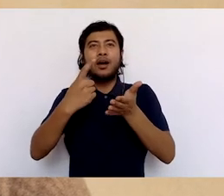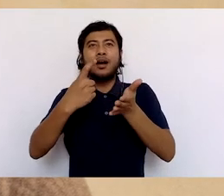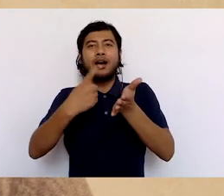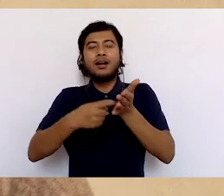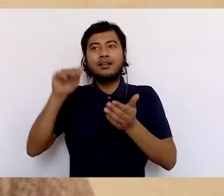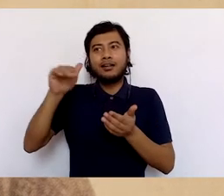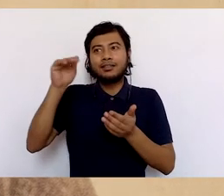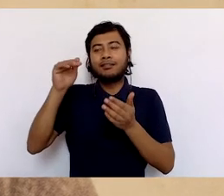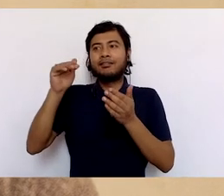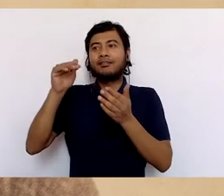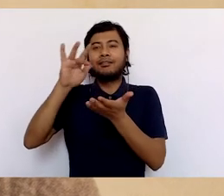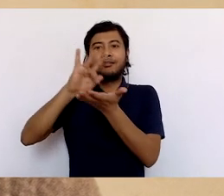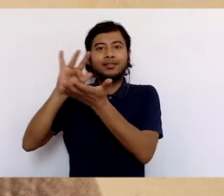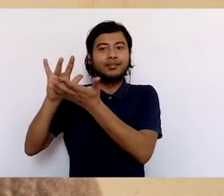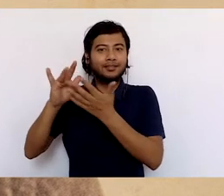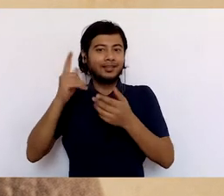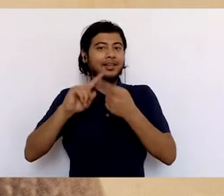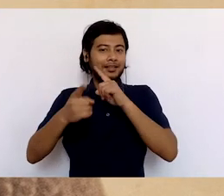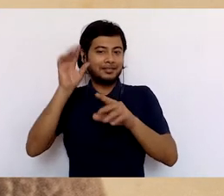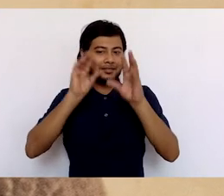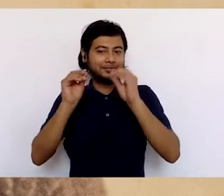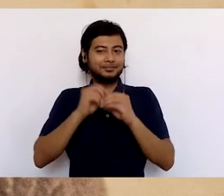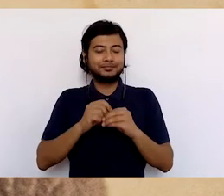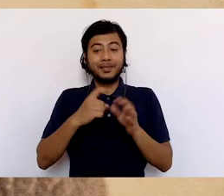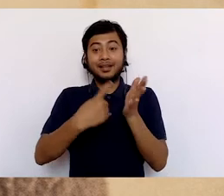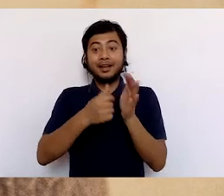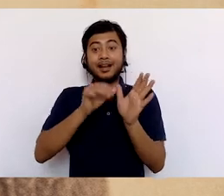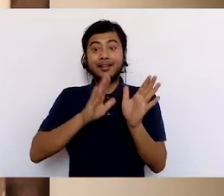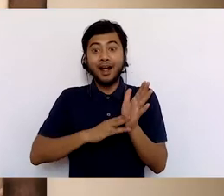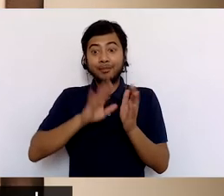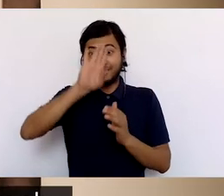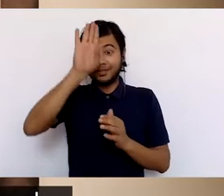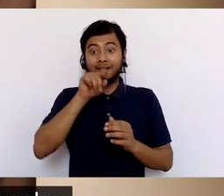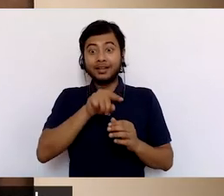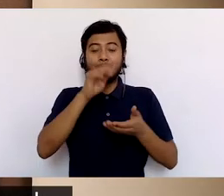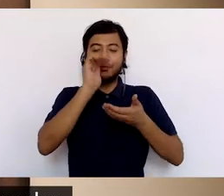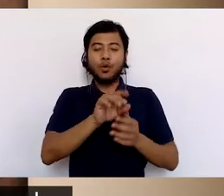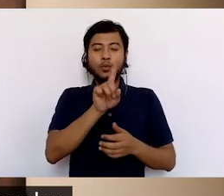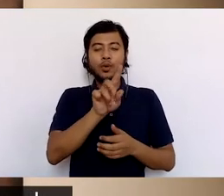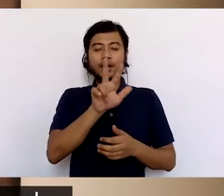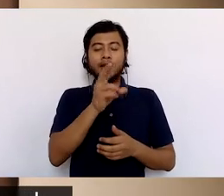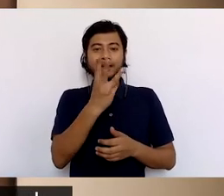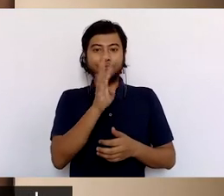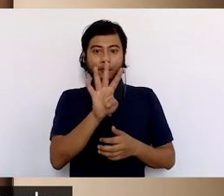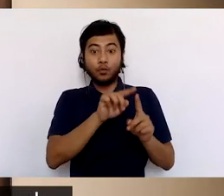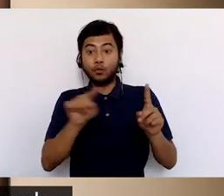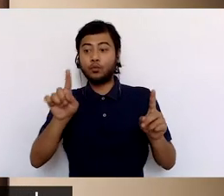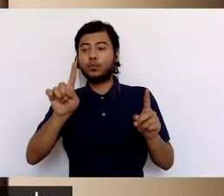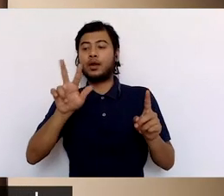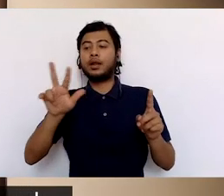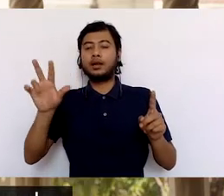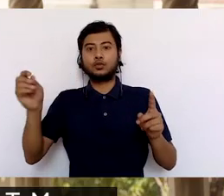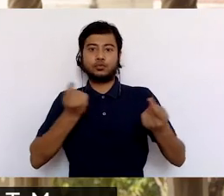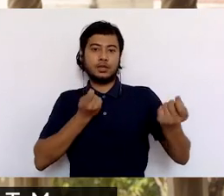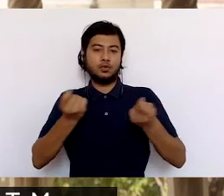Ram Singh ruled from 1834, the year of his birth, till 1880. We're a little unclear about when he took up photography.